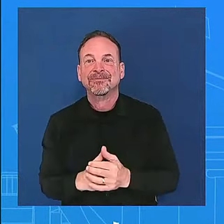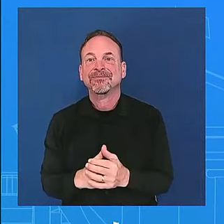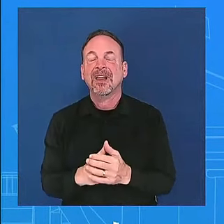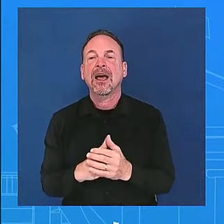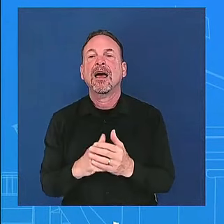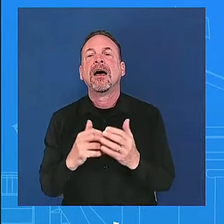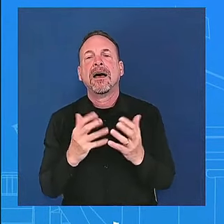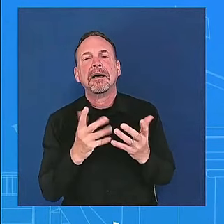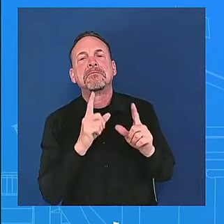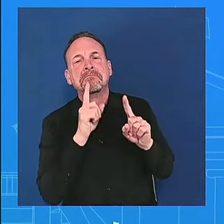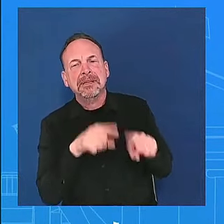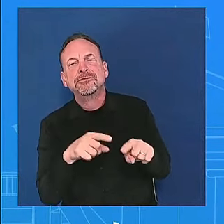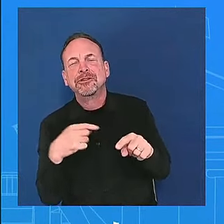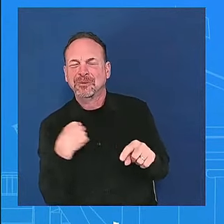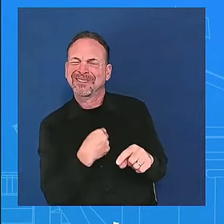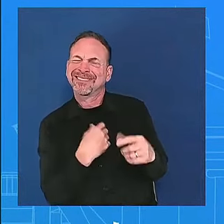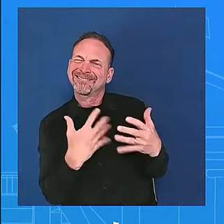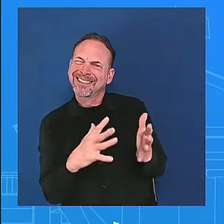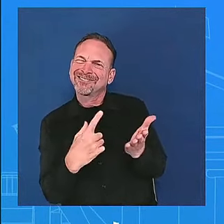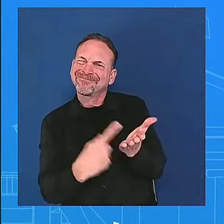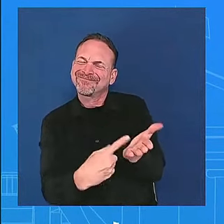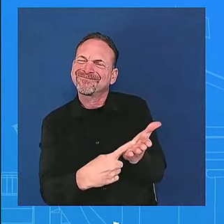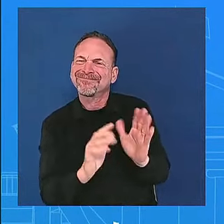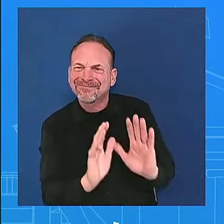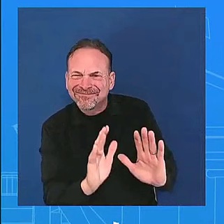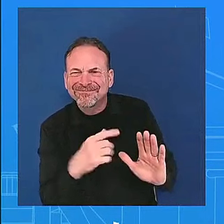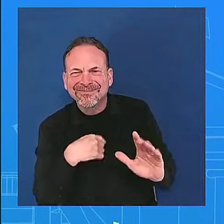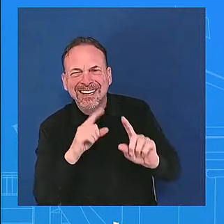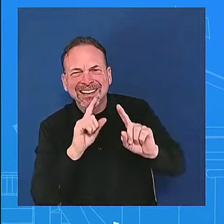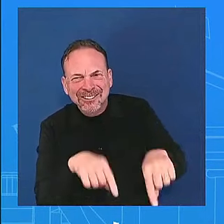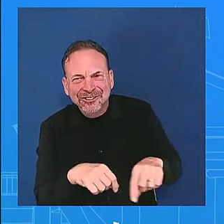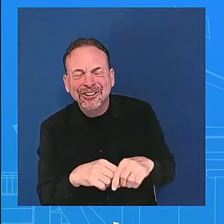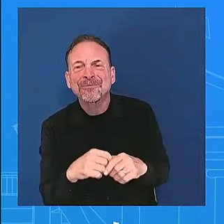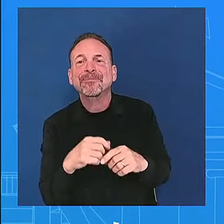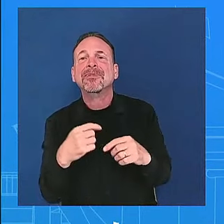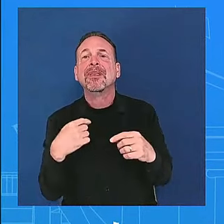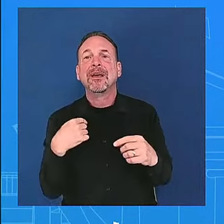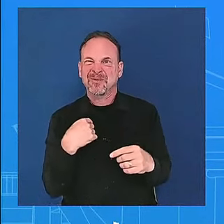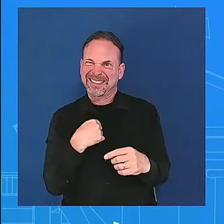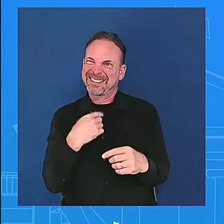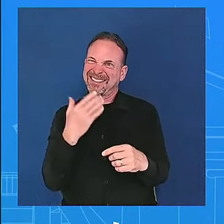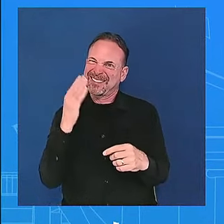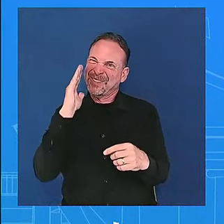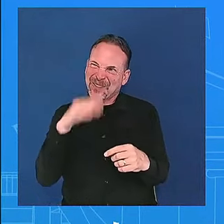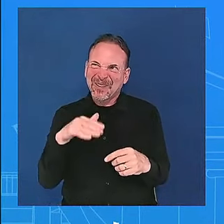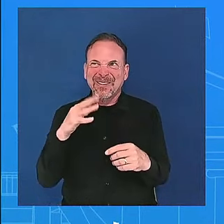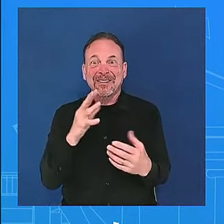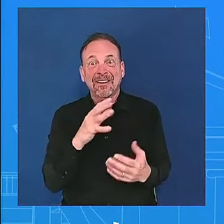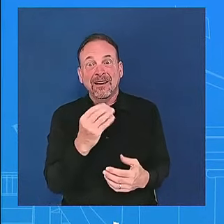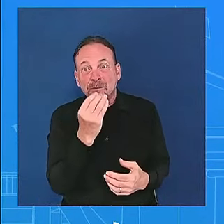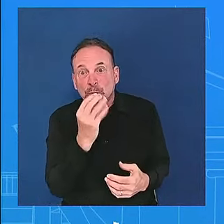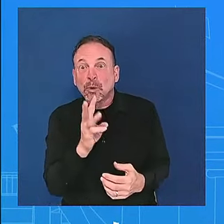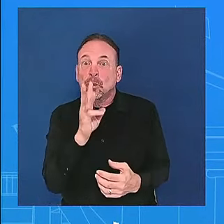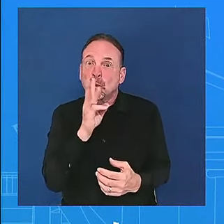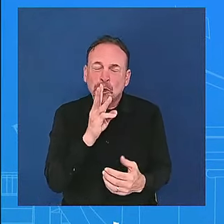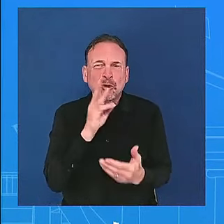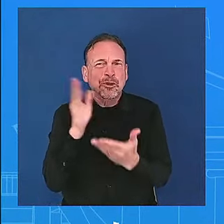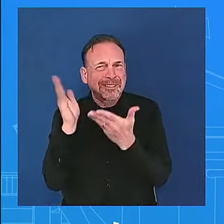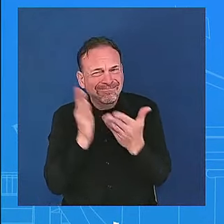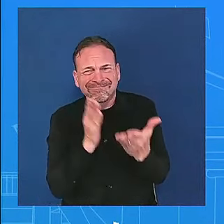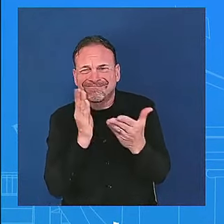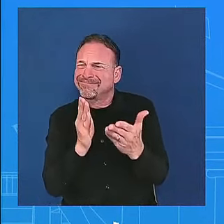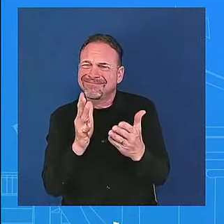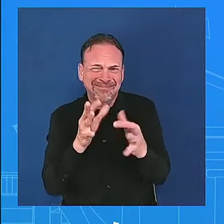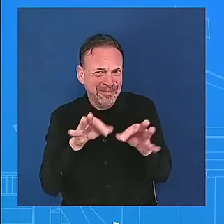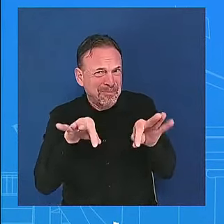uh and look we understand that the humanitarian situation is dire in gaza that's why the president the president this